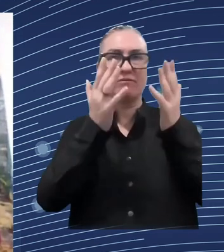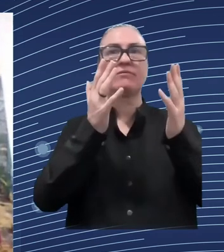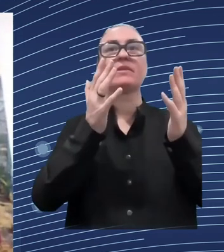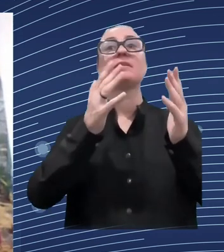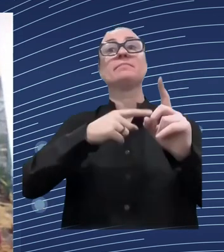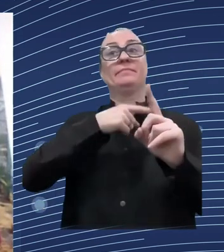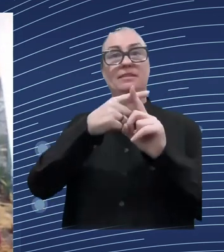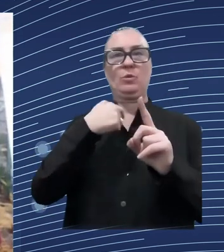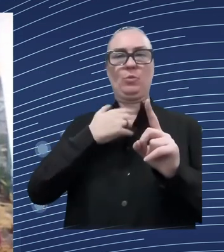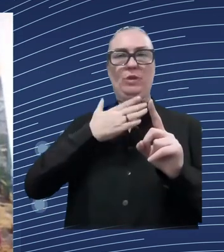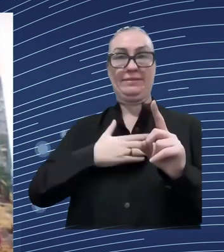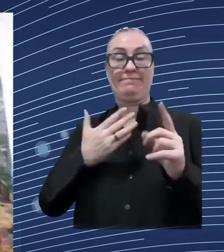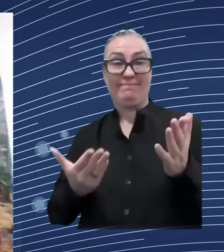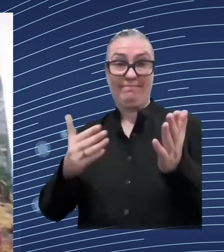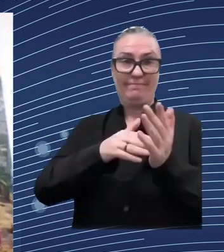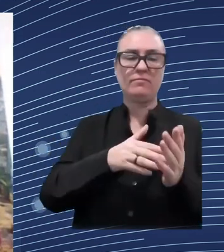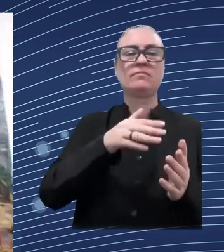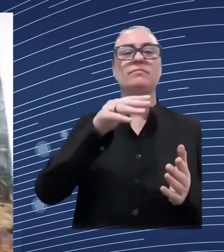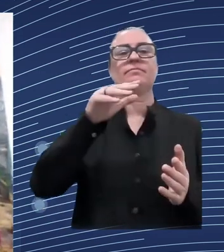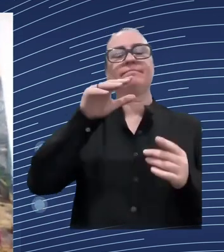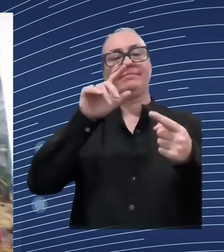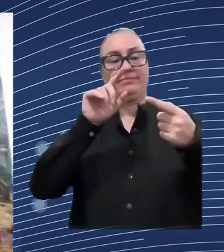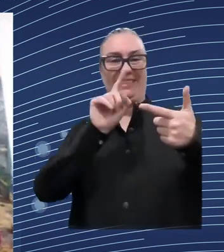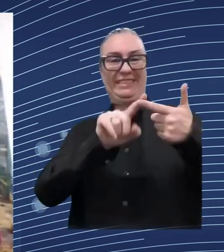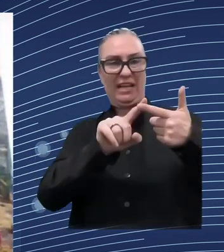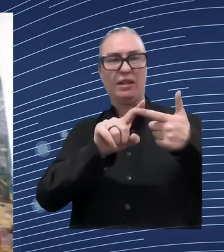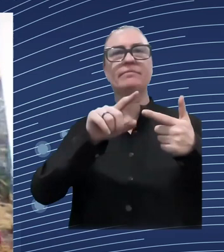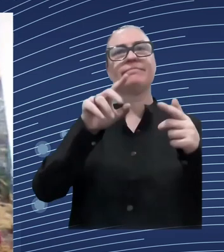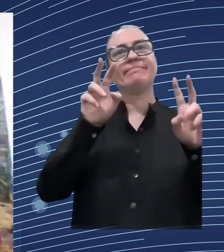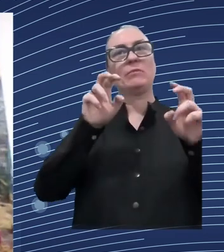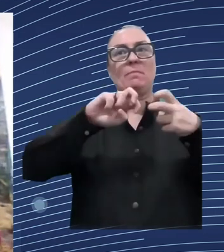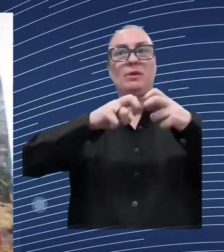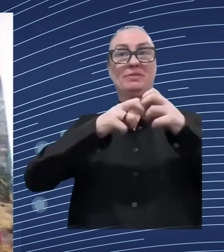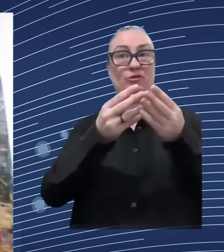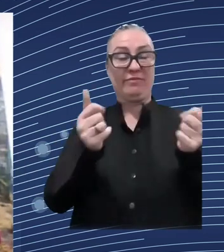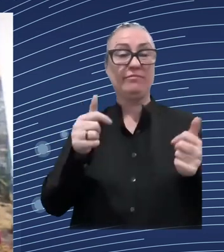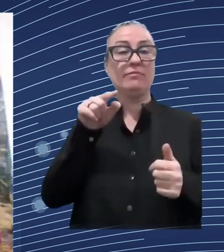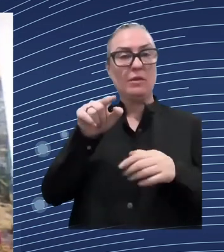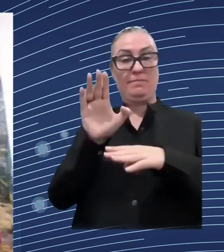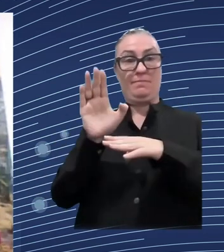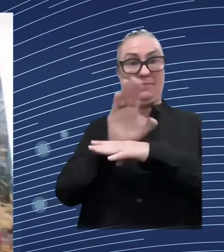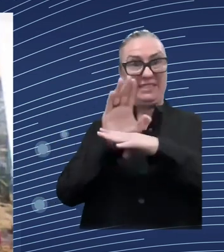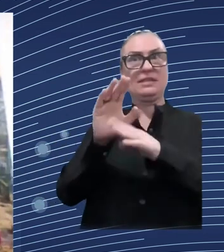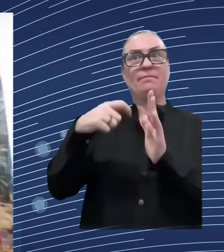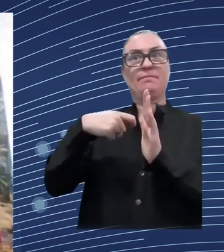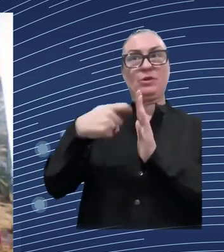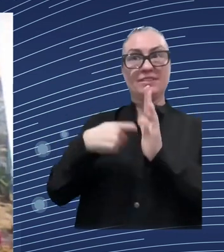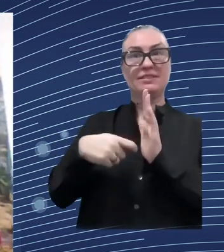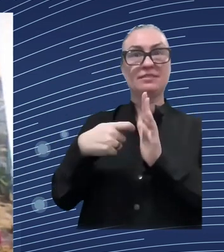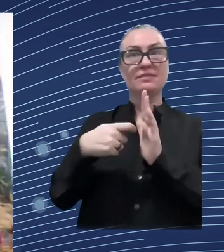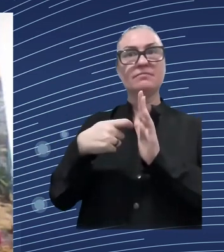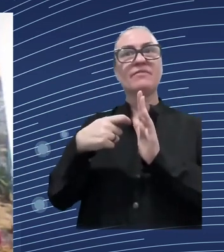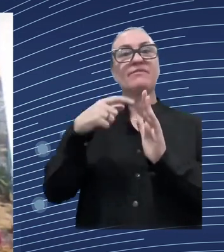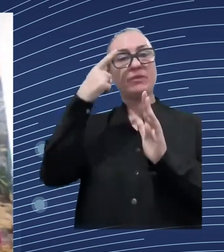develop sales management or other topics and um this is the like a very useful